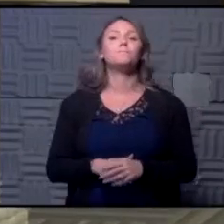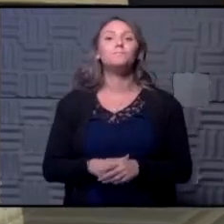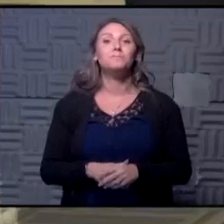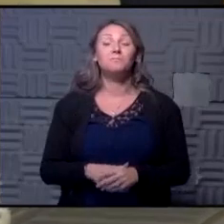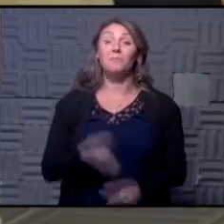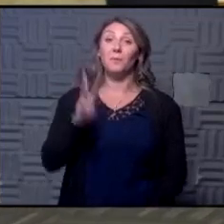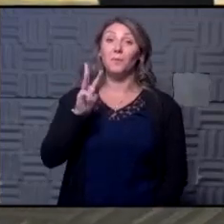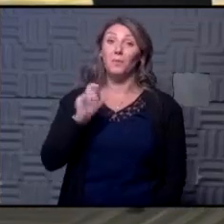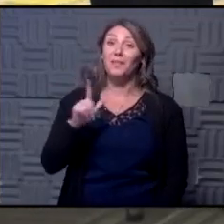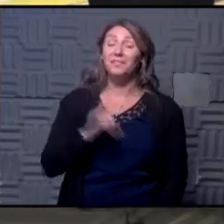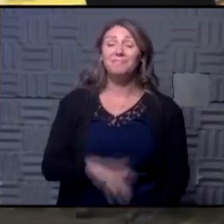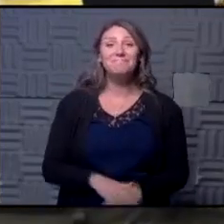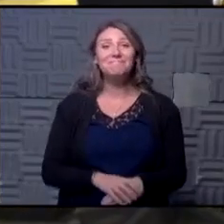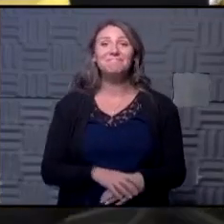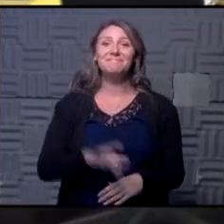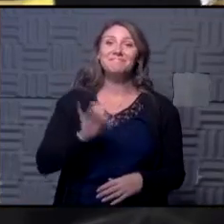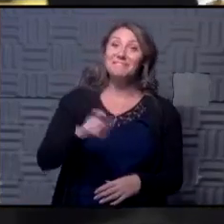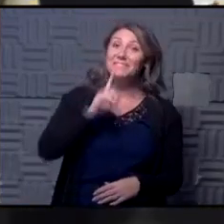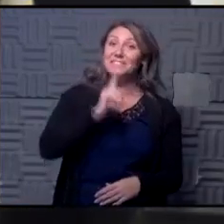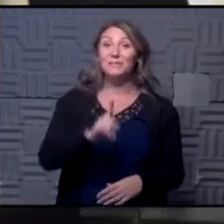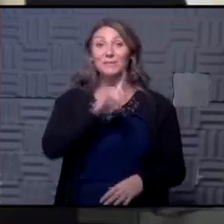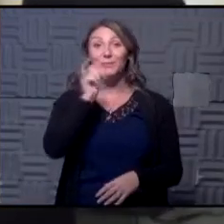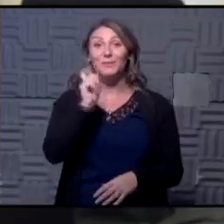well that's a really good question